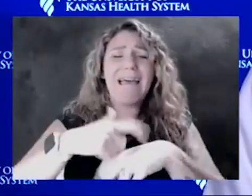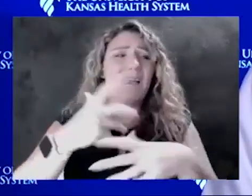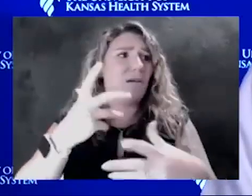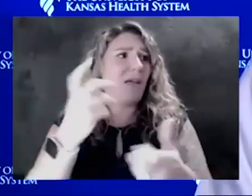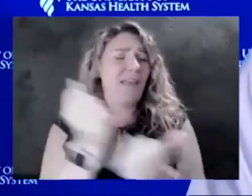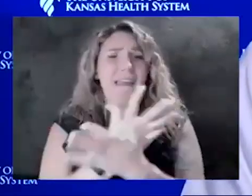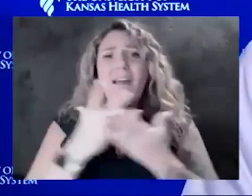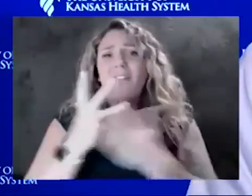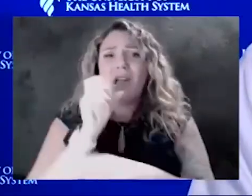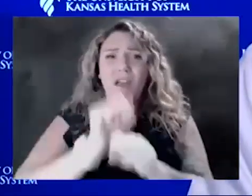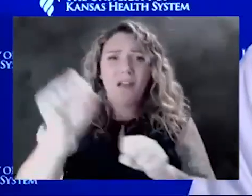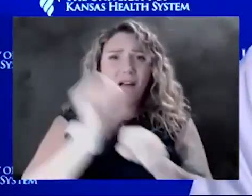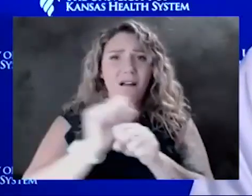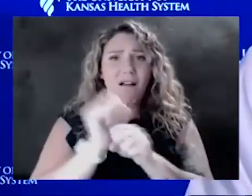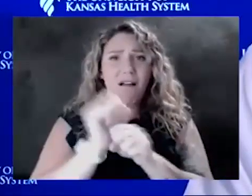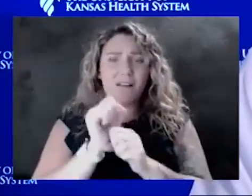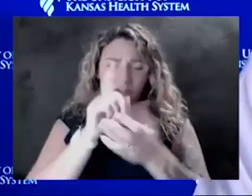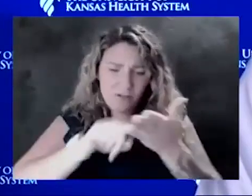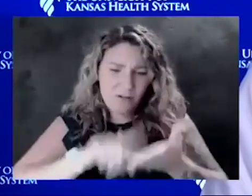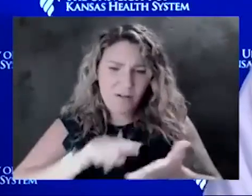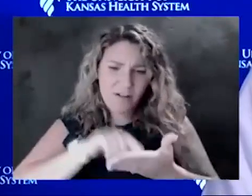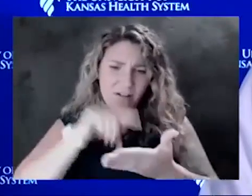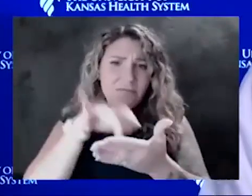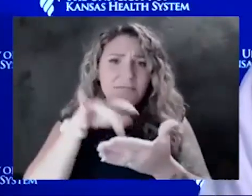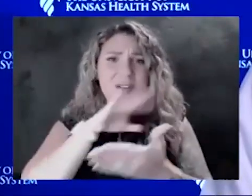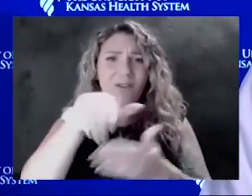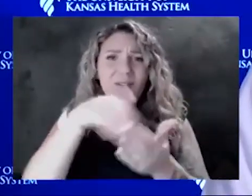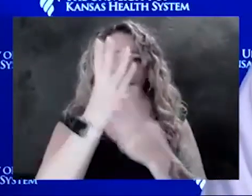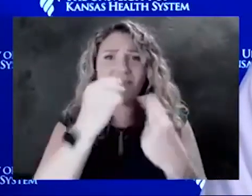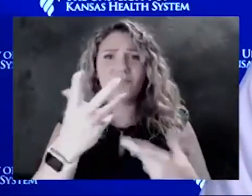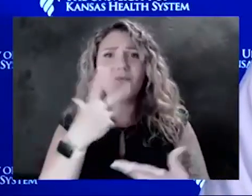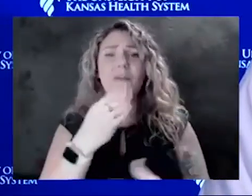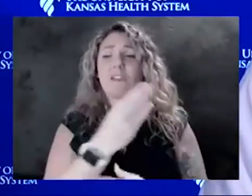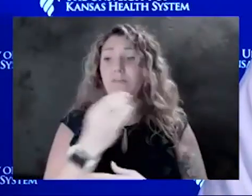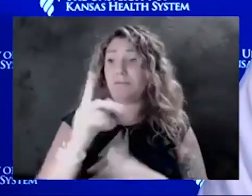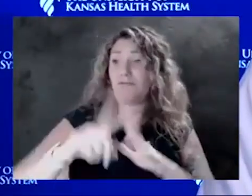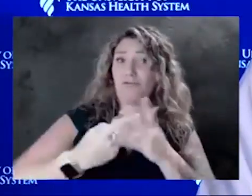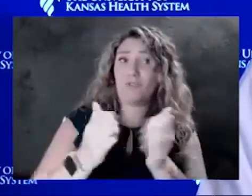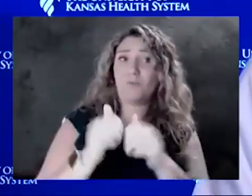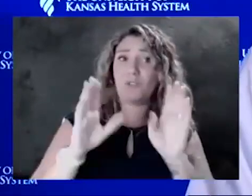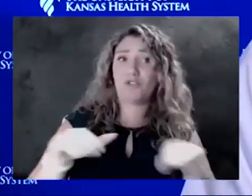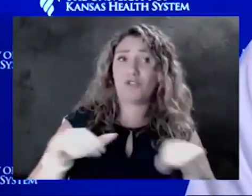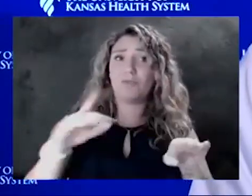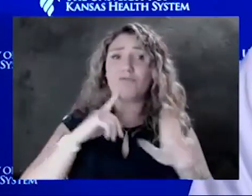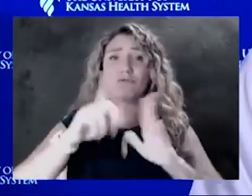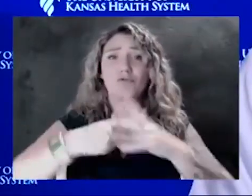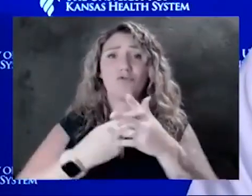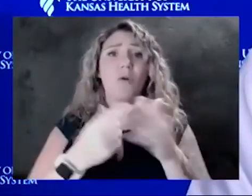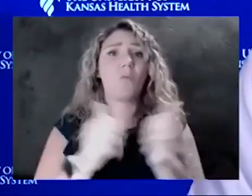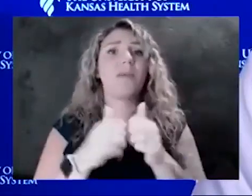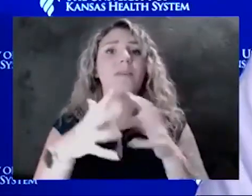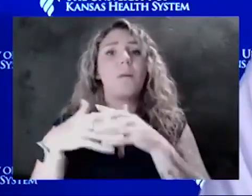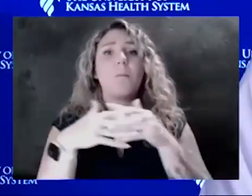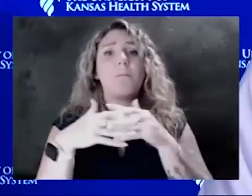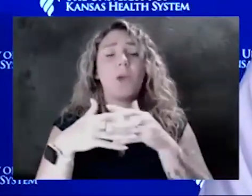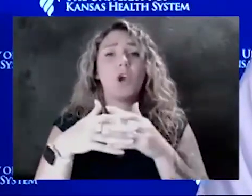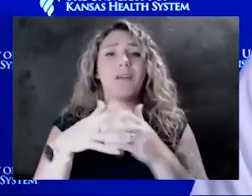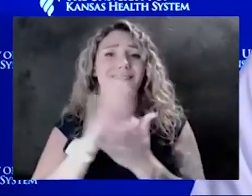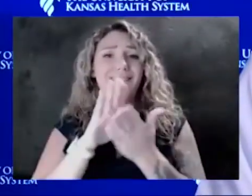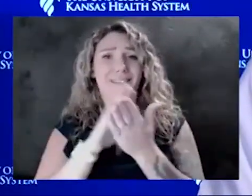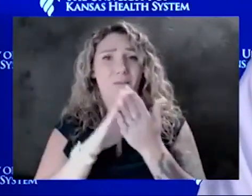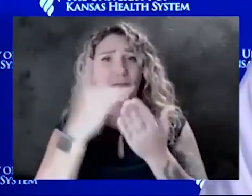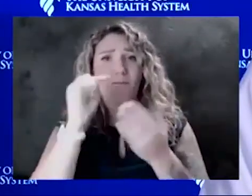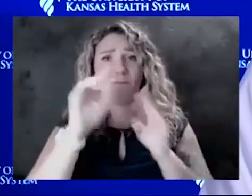and data. And so it starts again. If we're talking about children, we're starting with the American Academy of Pediatrics. Also looking at the CDC,